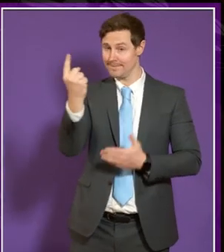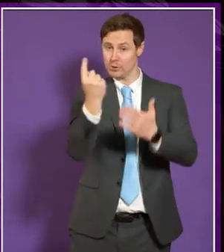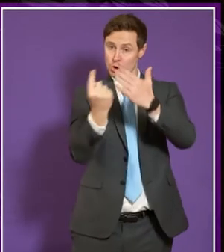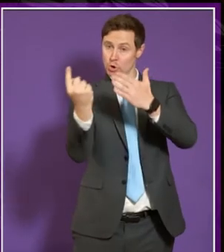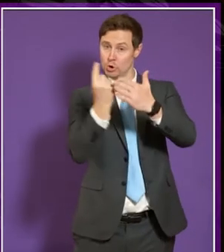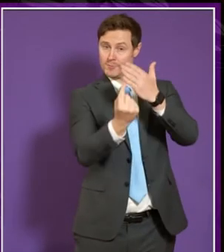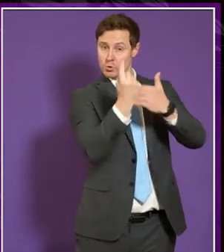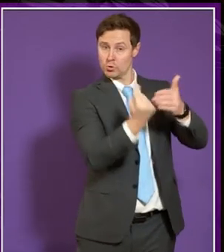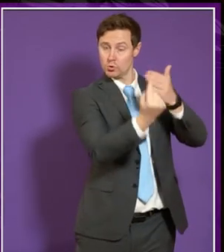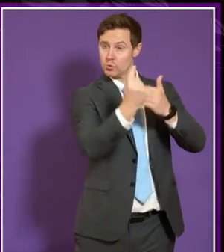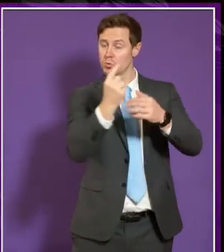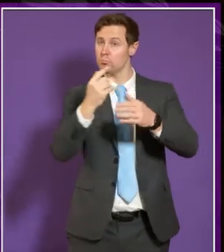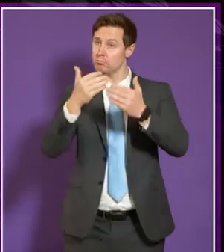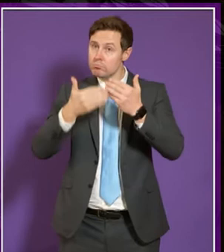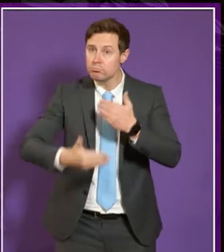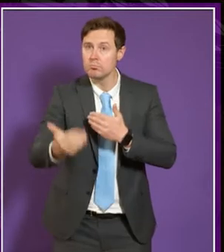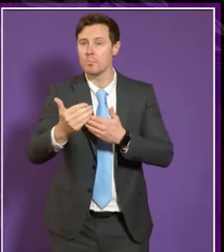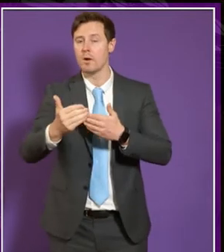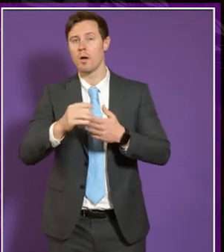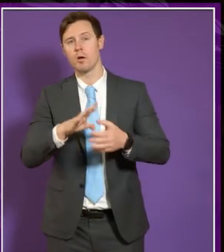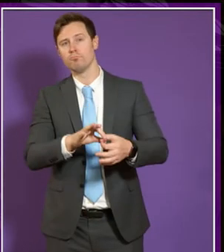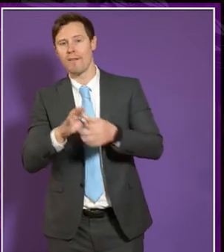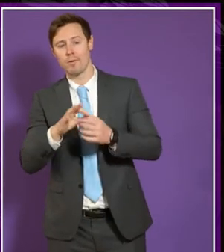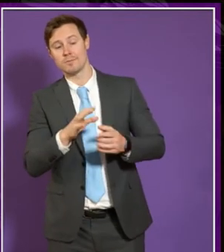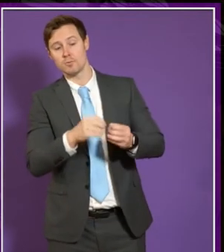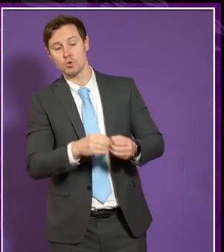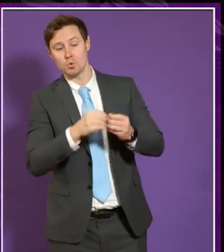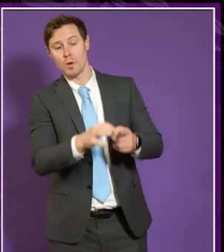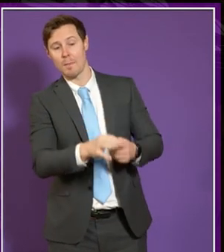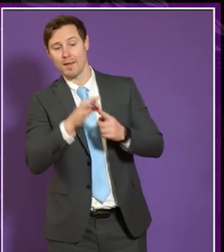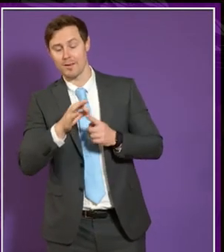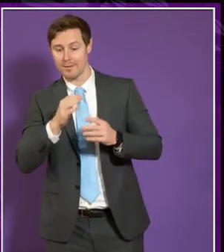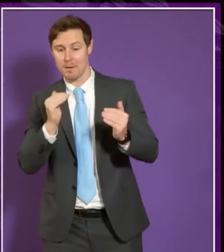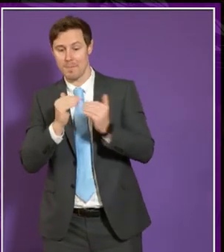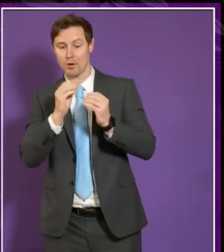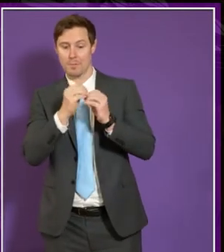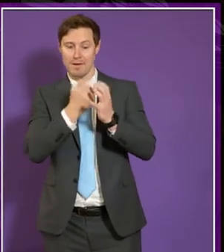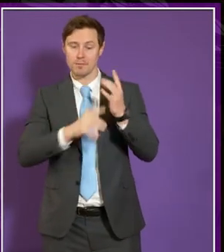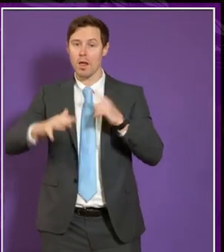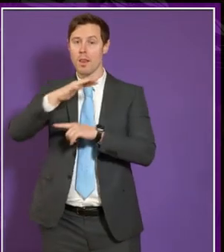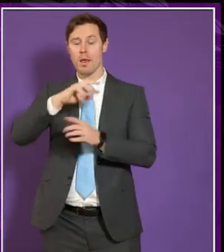forward contextualized um applications as part of the national bsl plan